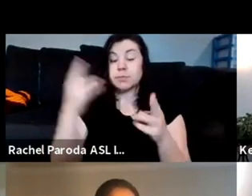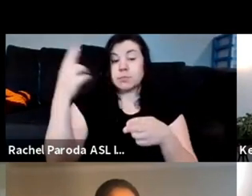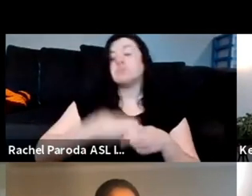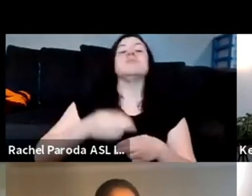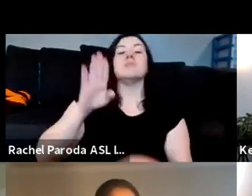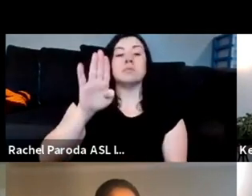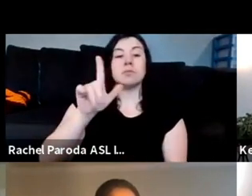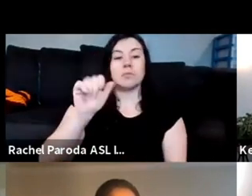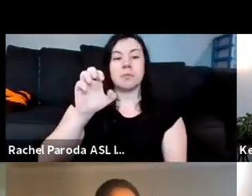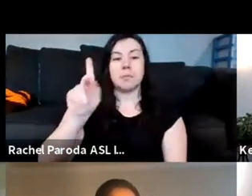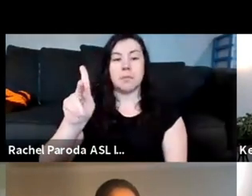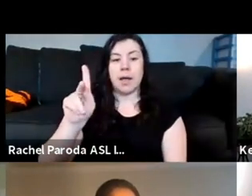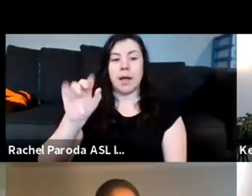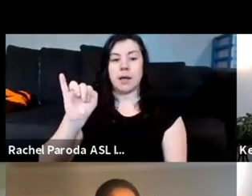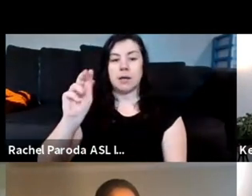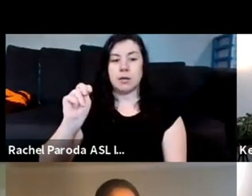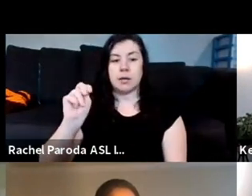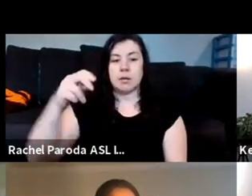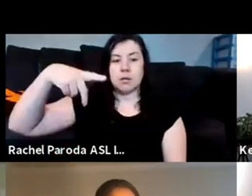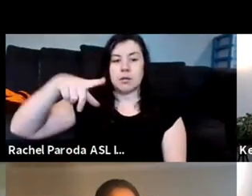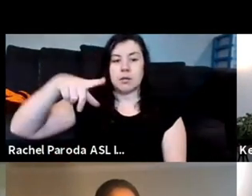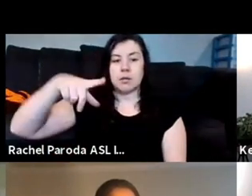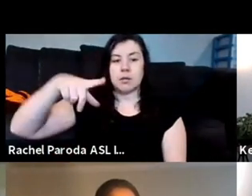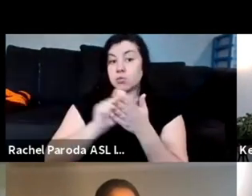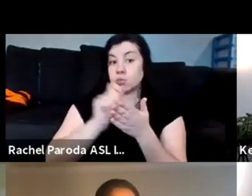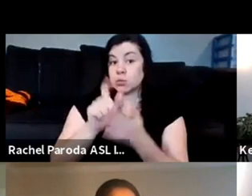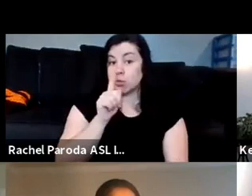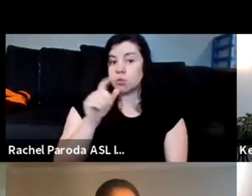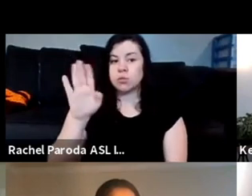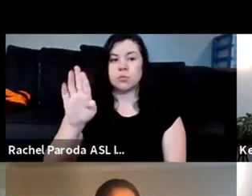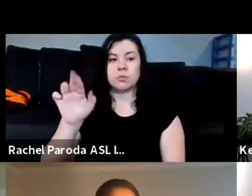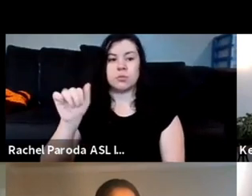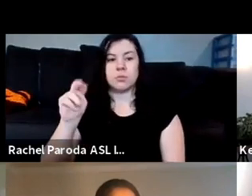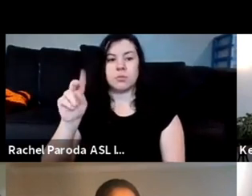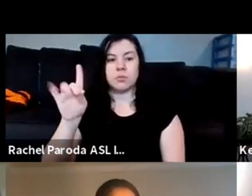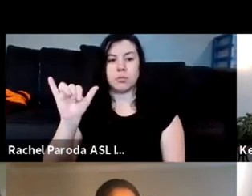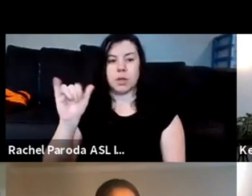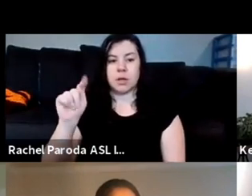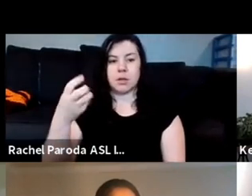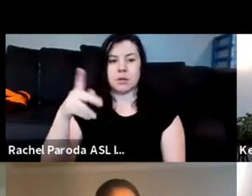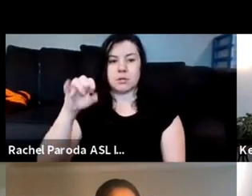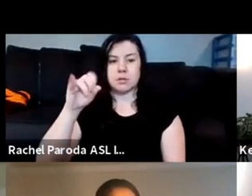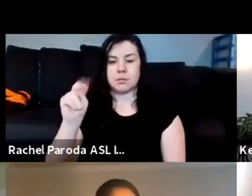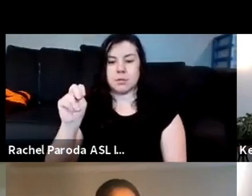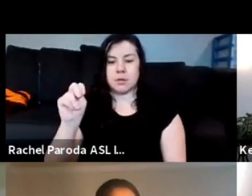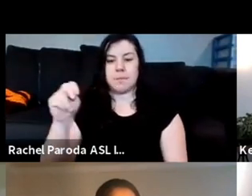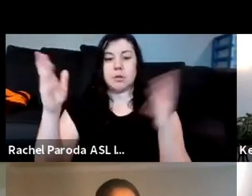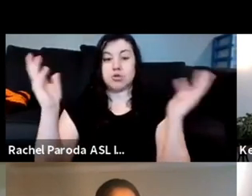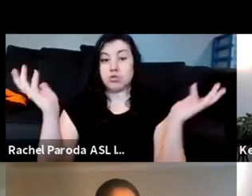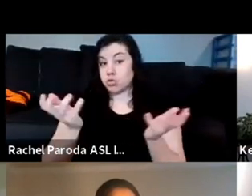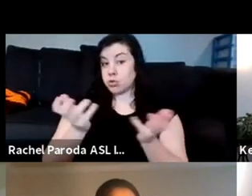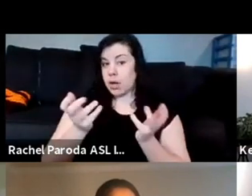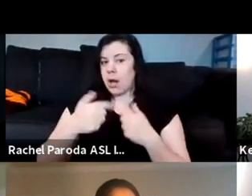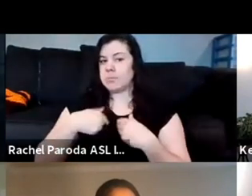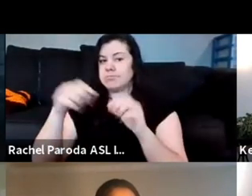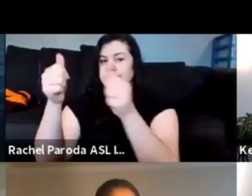brandy thompson okay and i'll put the link in the chat thank you i also wanted to offer the audience i think connected